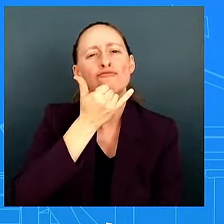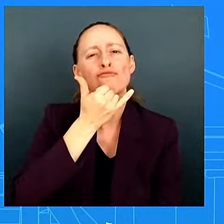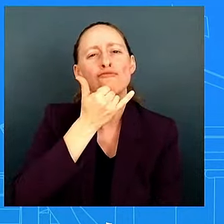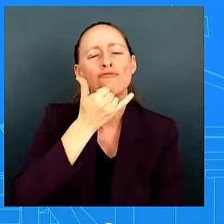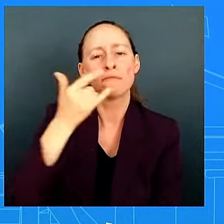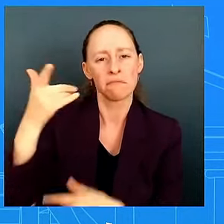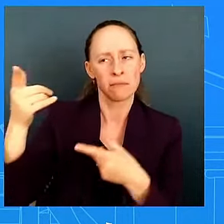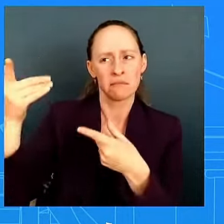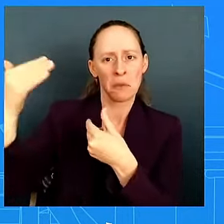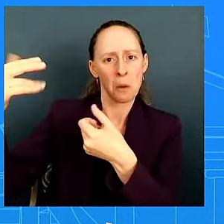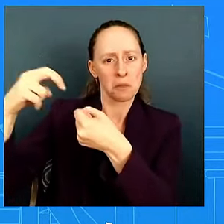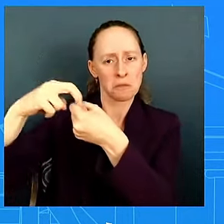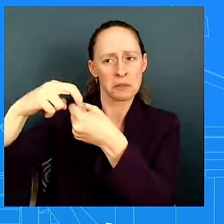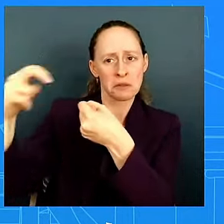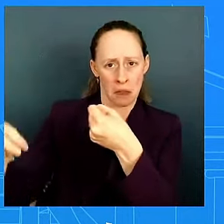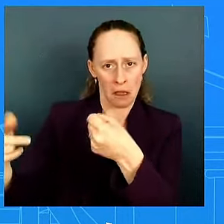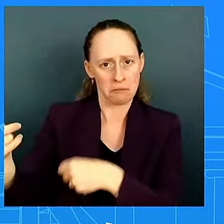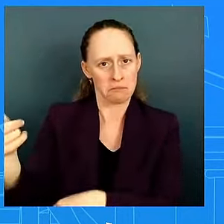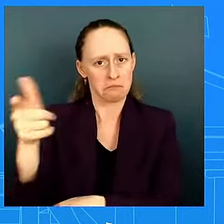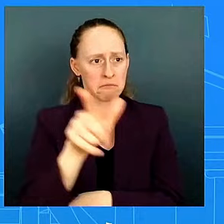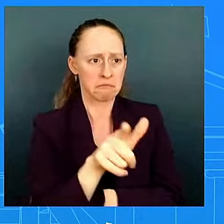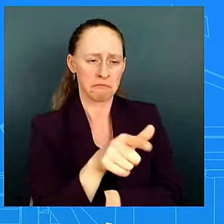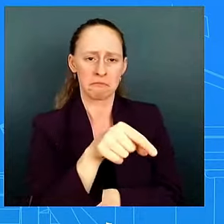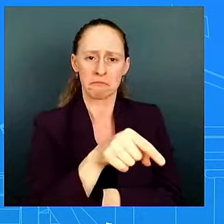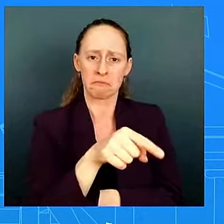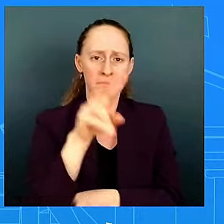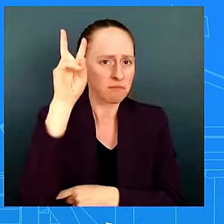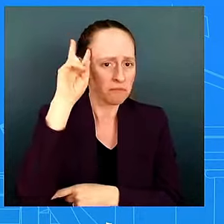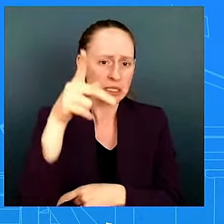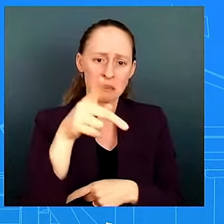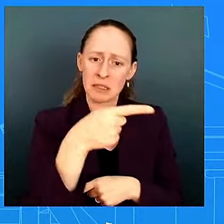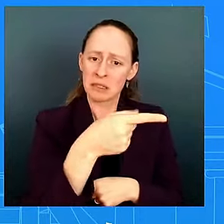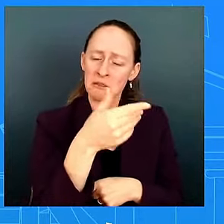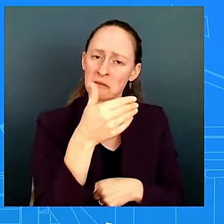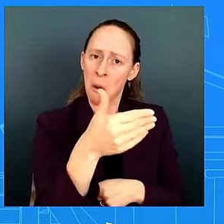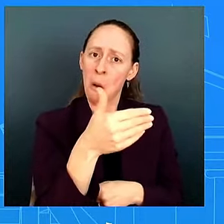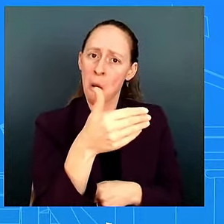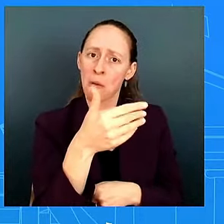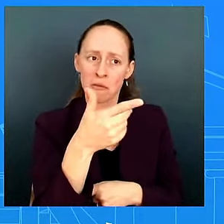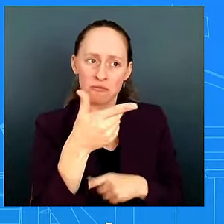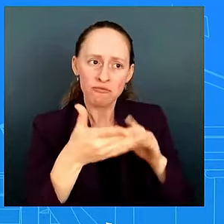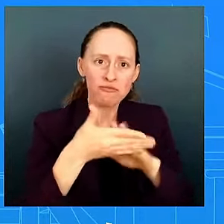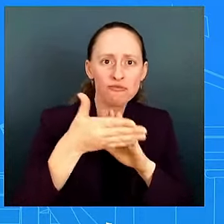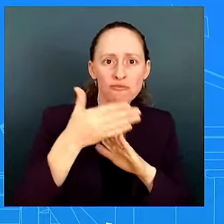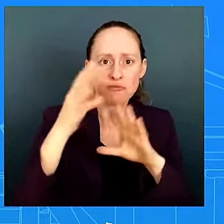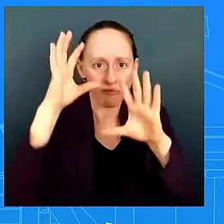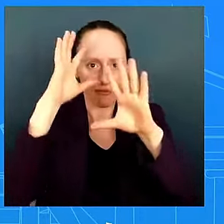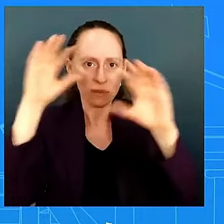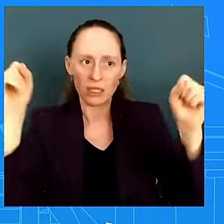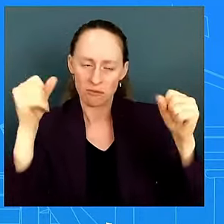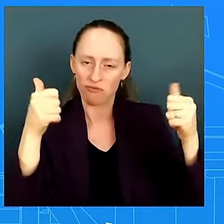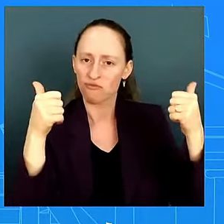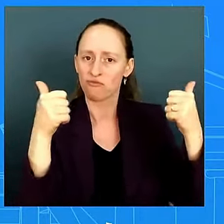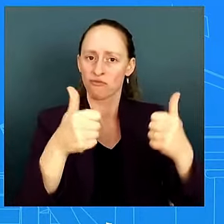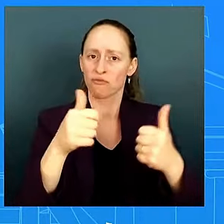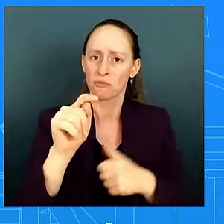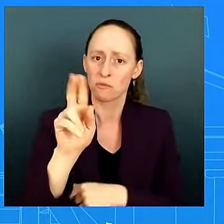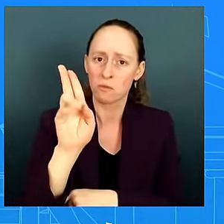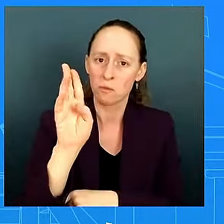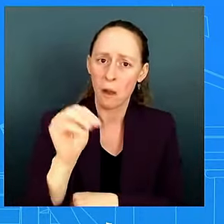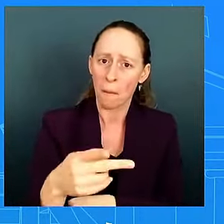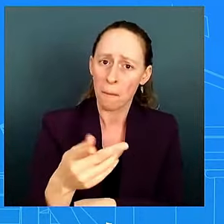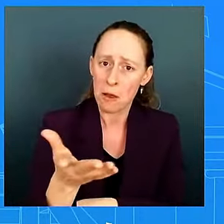constrained to speaking directly to your poll and i get it and i i hear the question i got to be mindful that is something for the campaign as you started